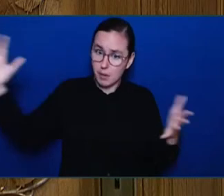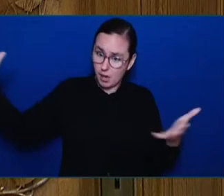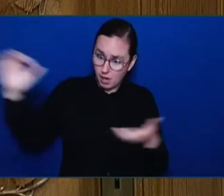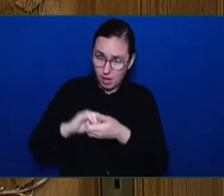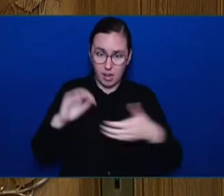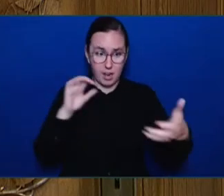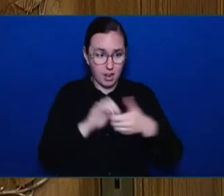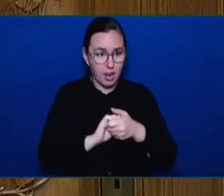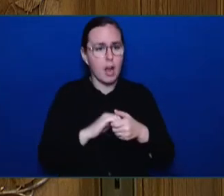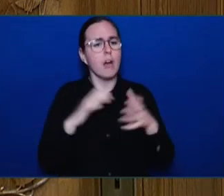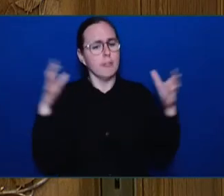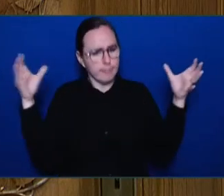The bell ends the question period.